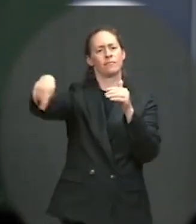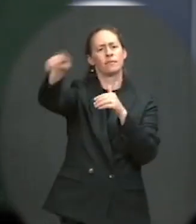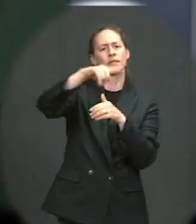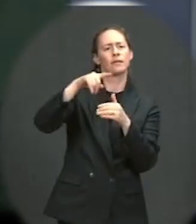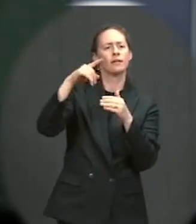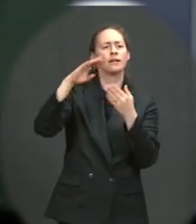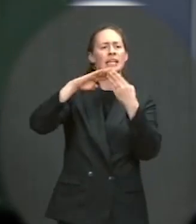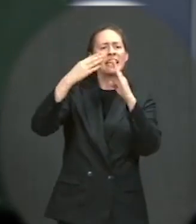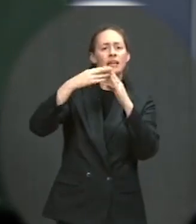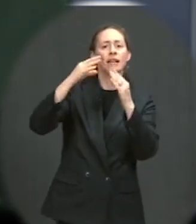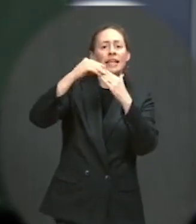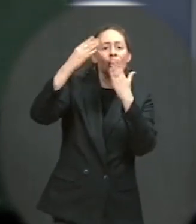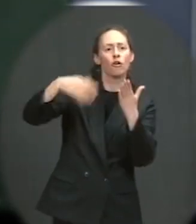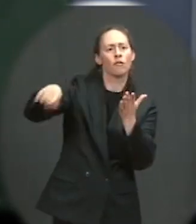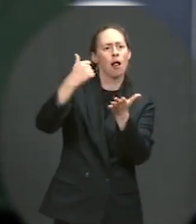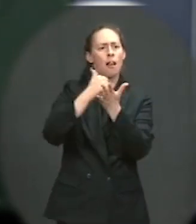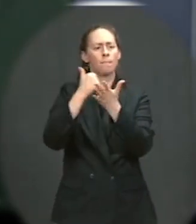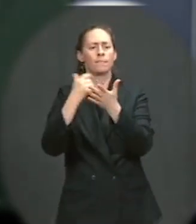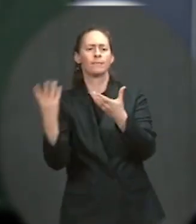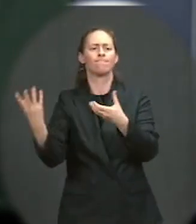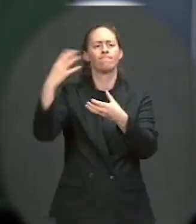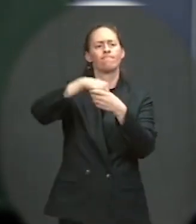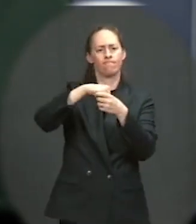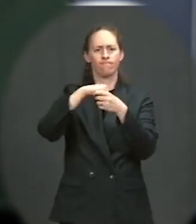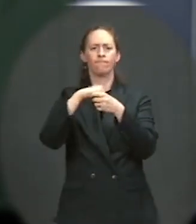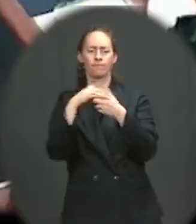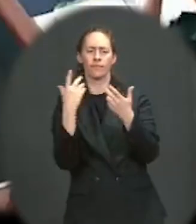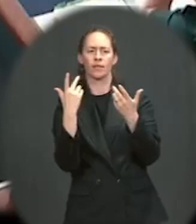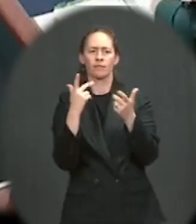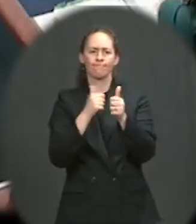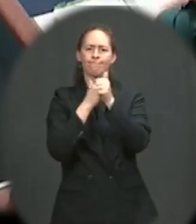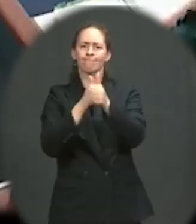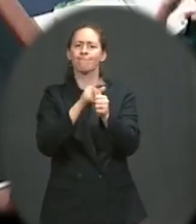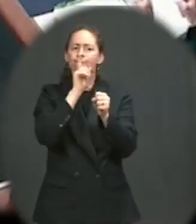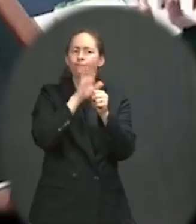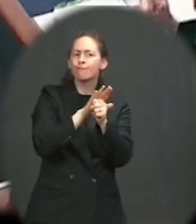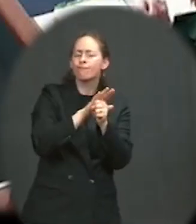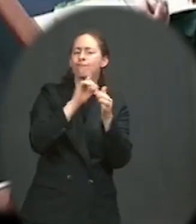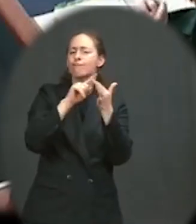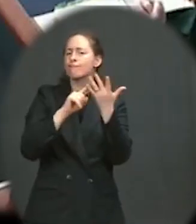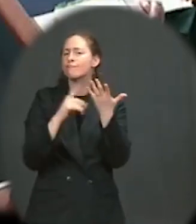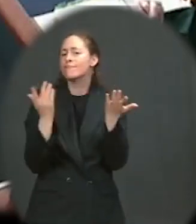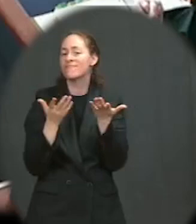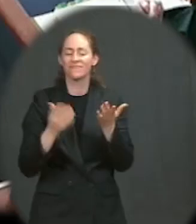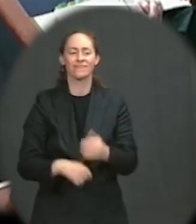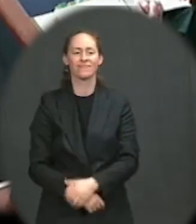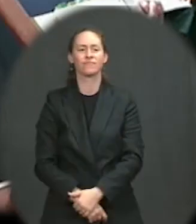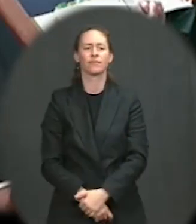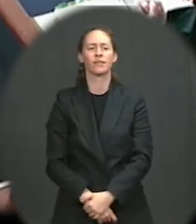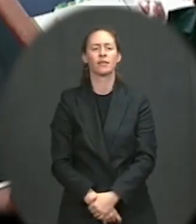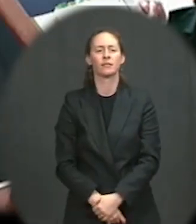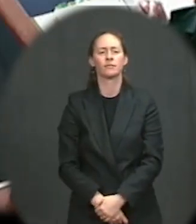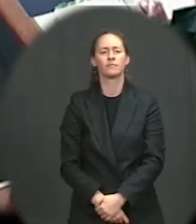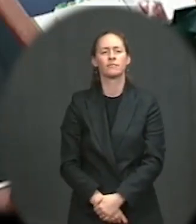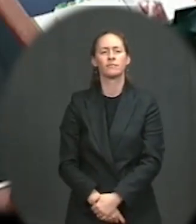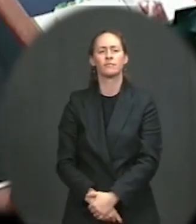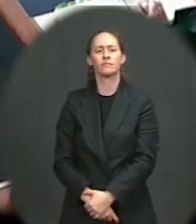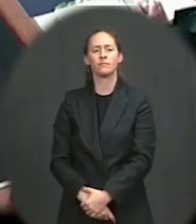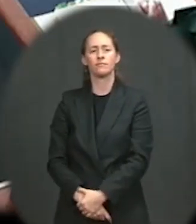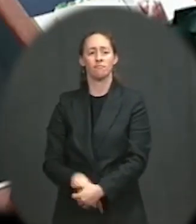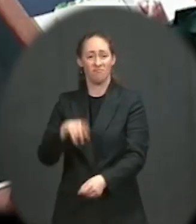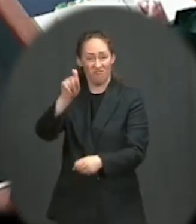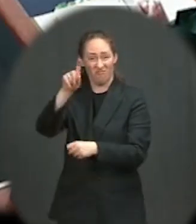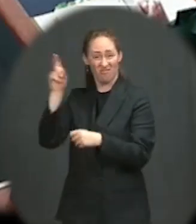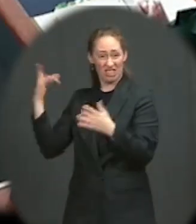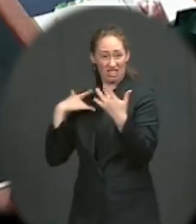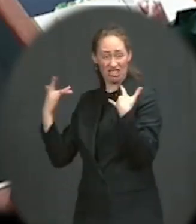follow those trends as well. Lastly, is the White House worried that its non-infrastructure agenda is being stymied